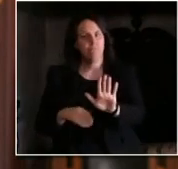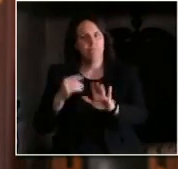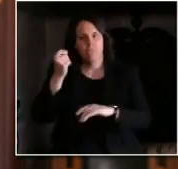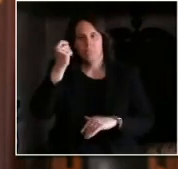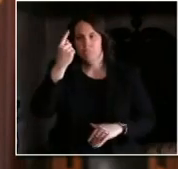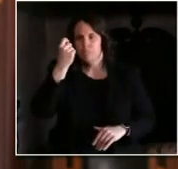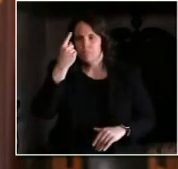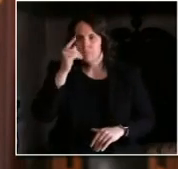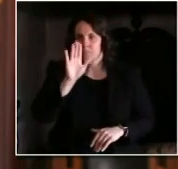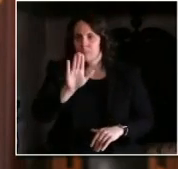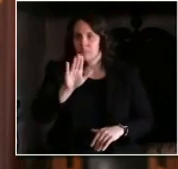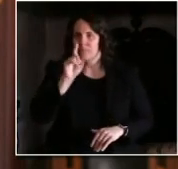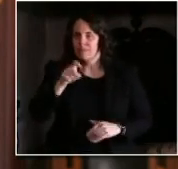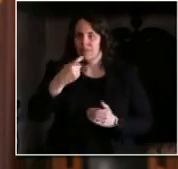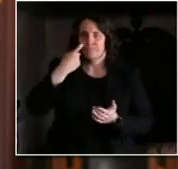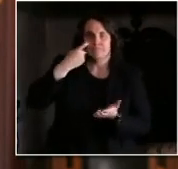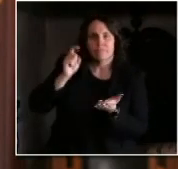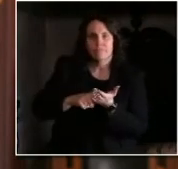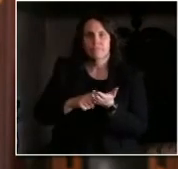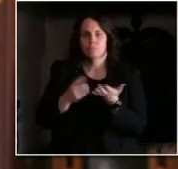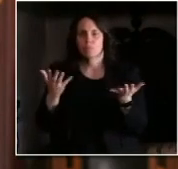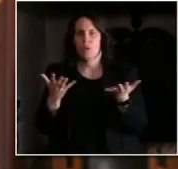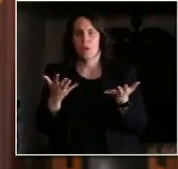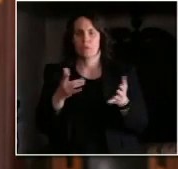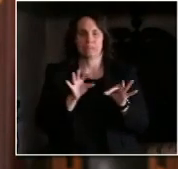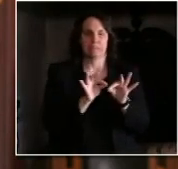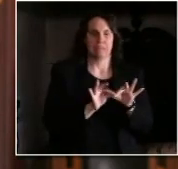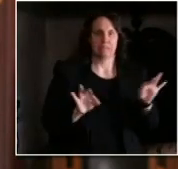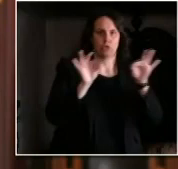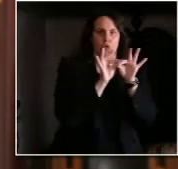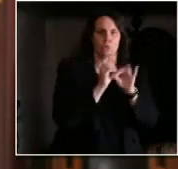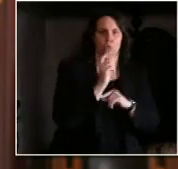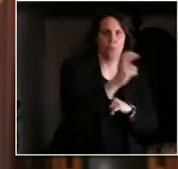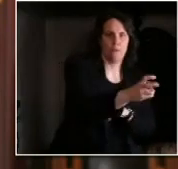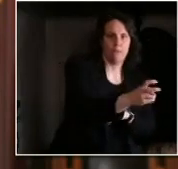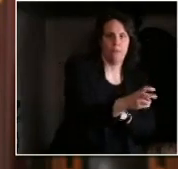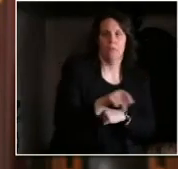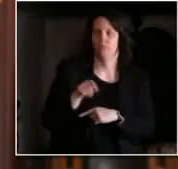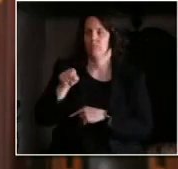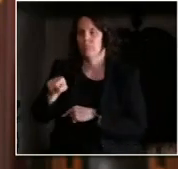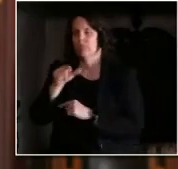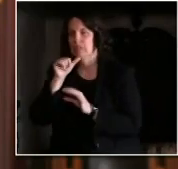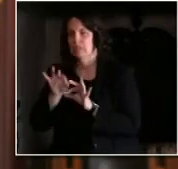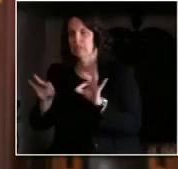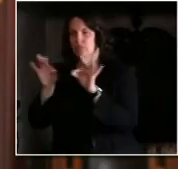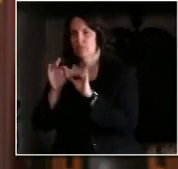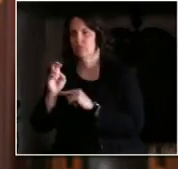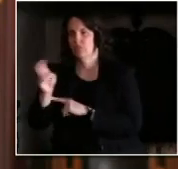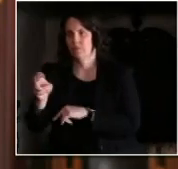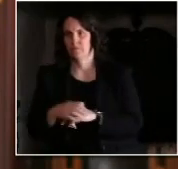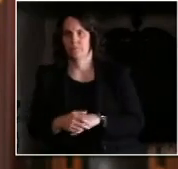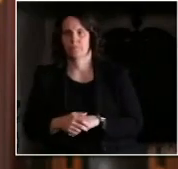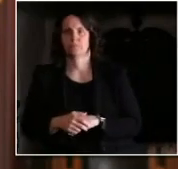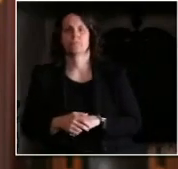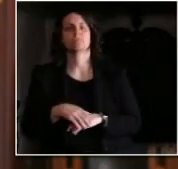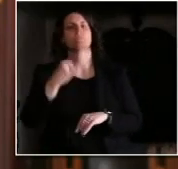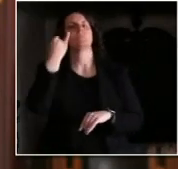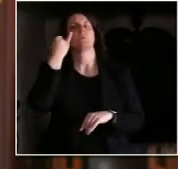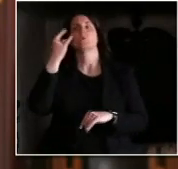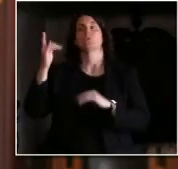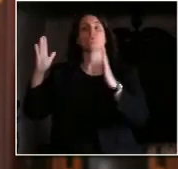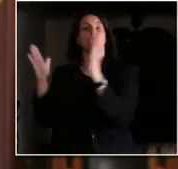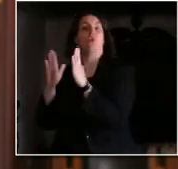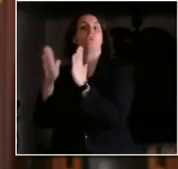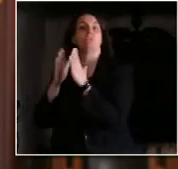to the governor's point about small communities traveling to your second home and bringing with you as a